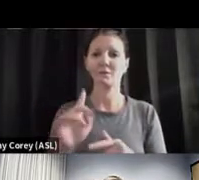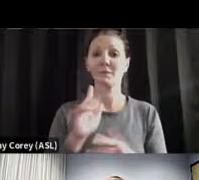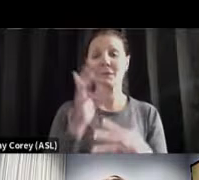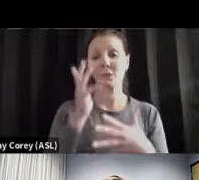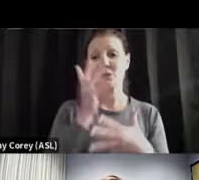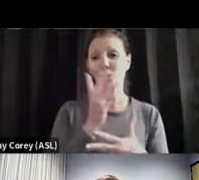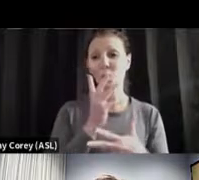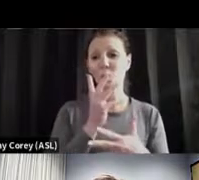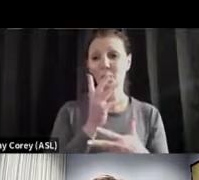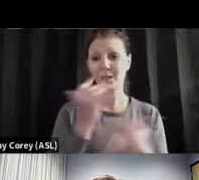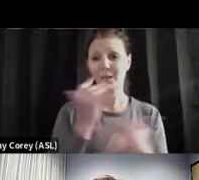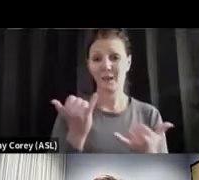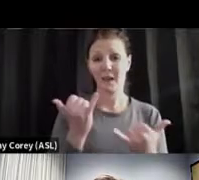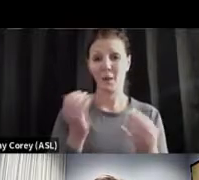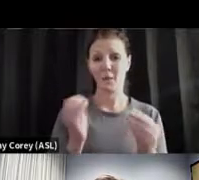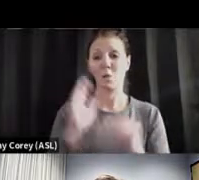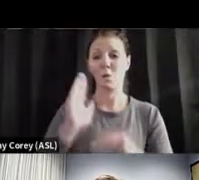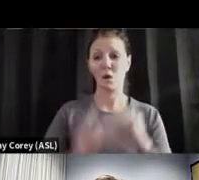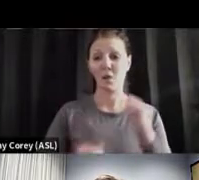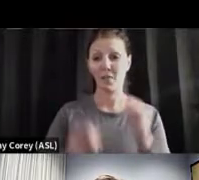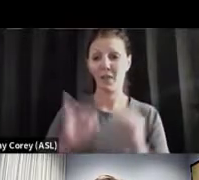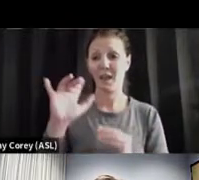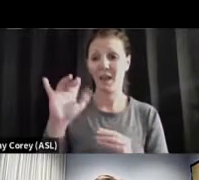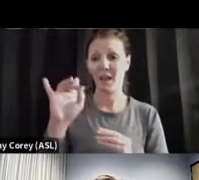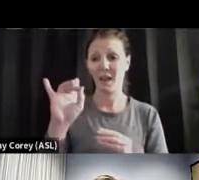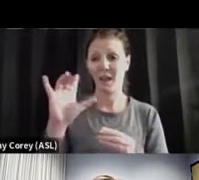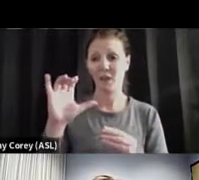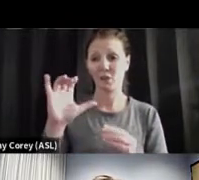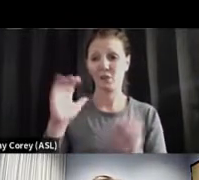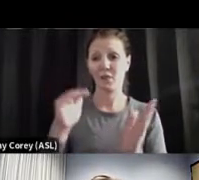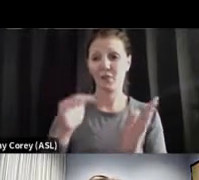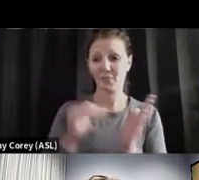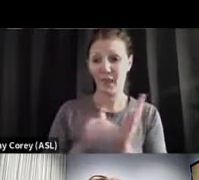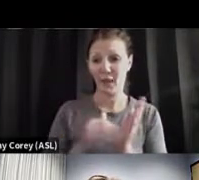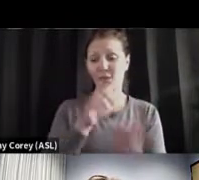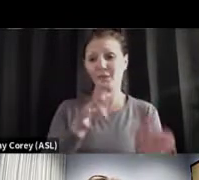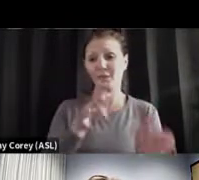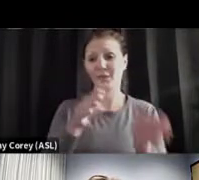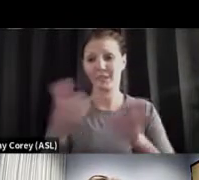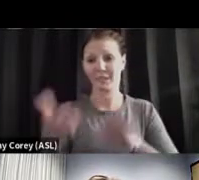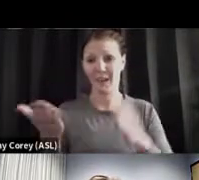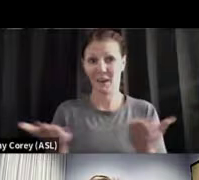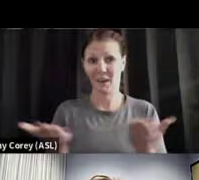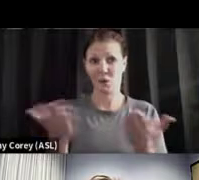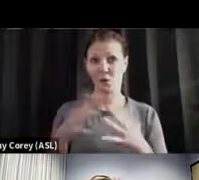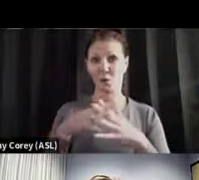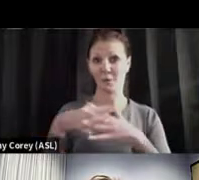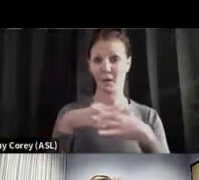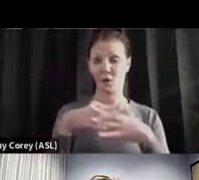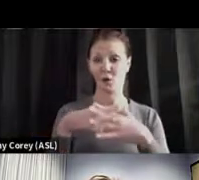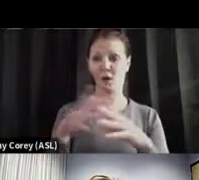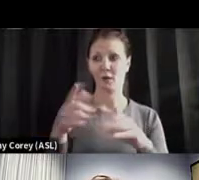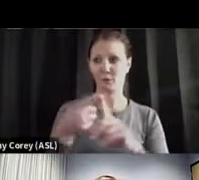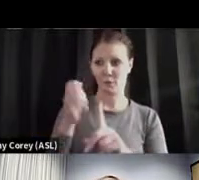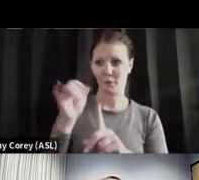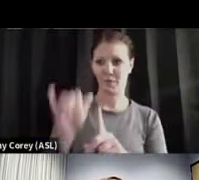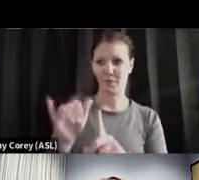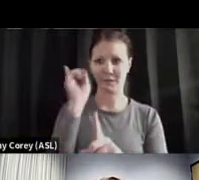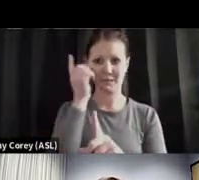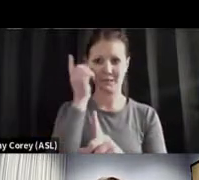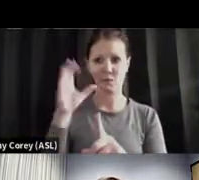surpassed 800,000 individuals that have died in the US of COVID-19. And in some